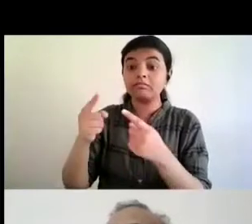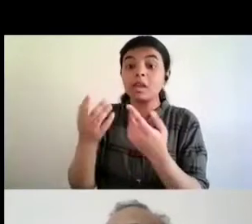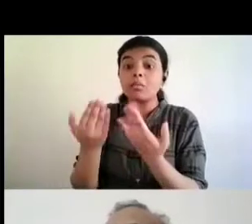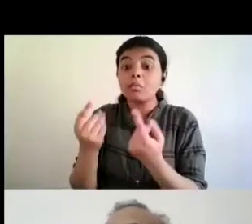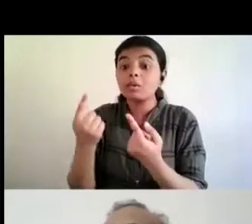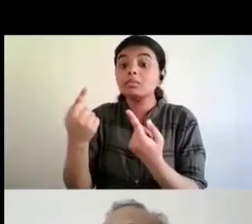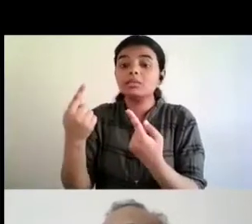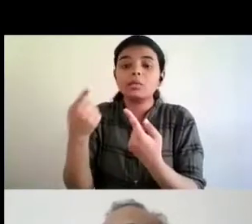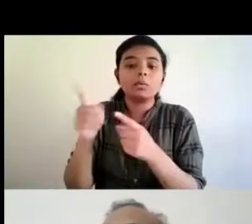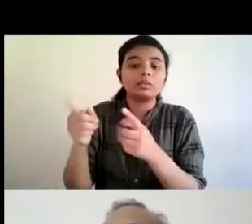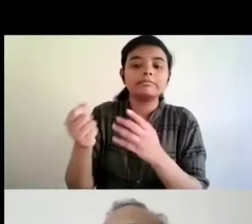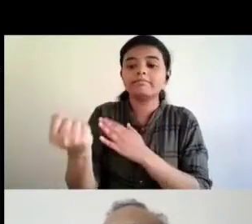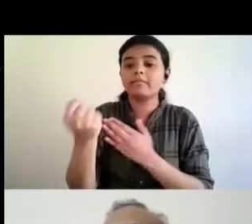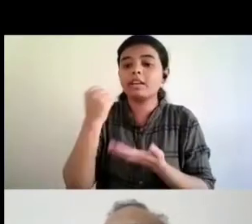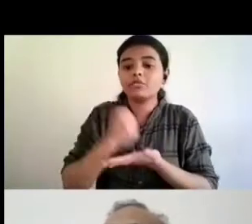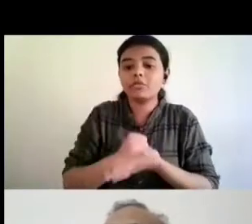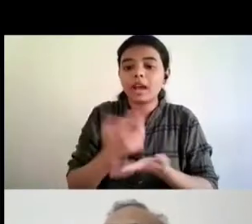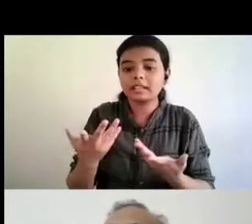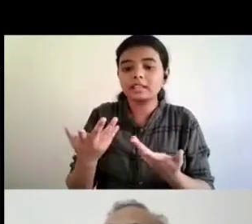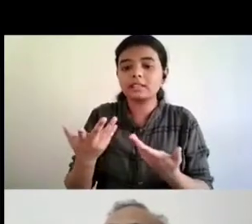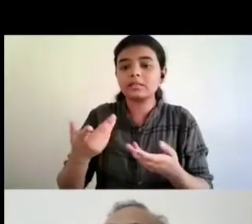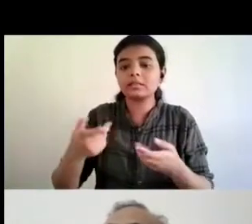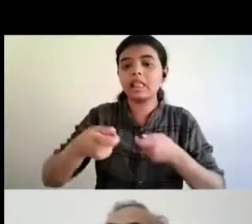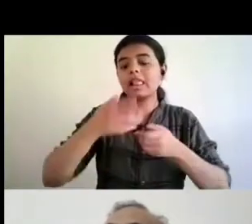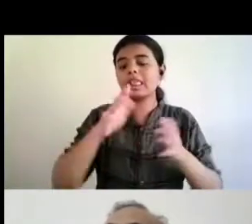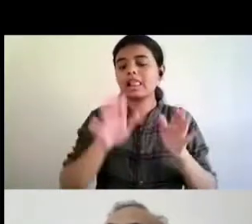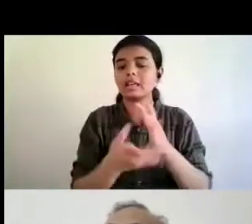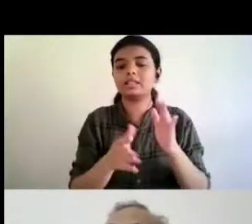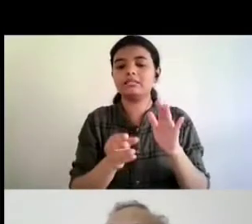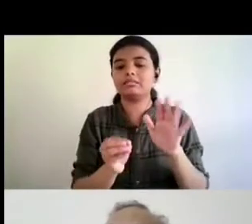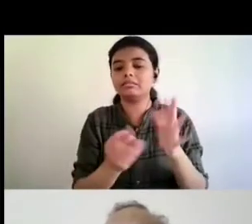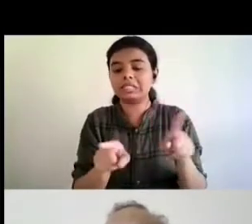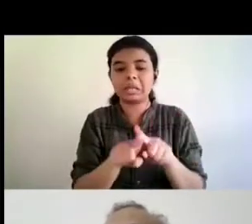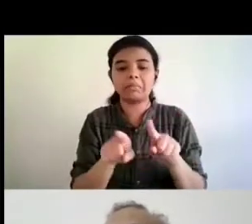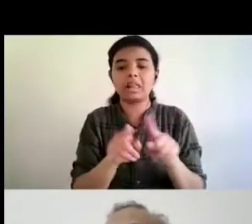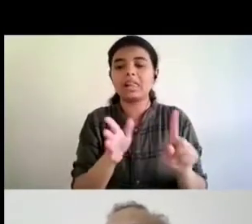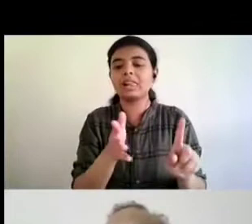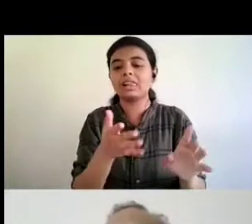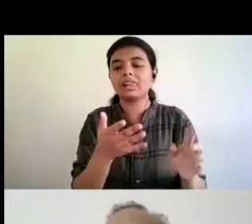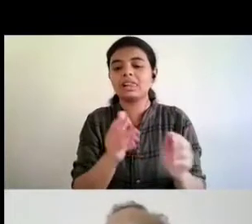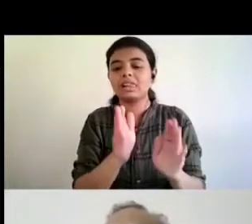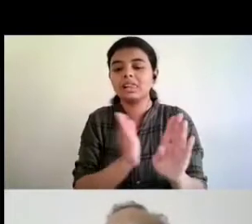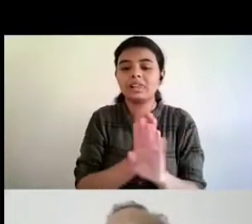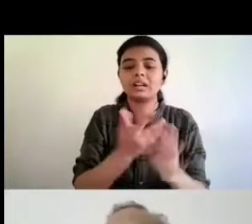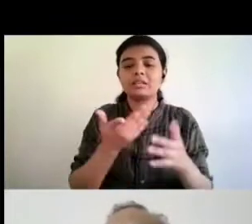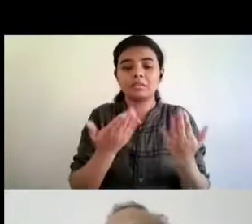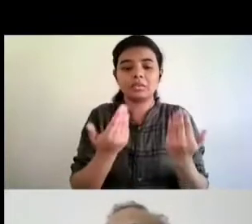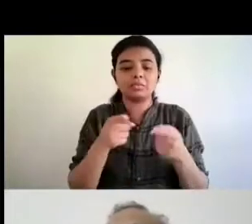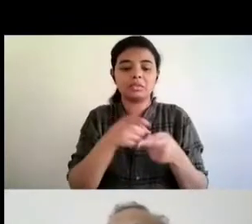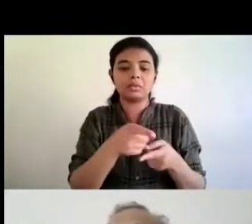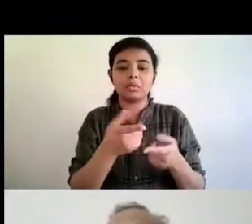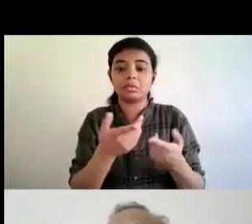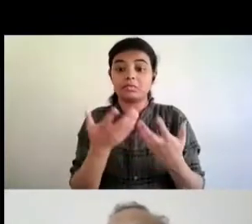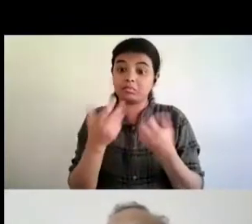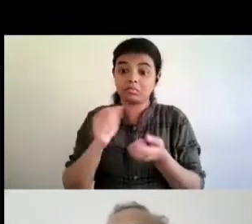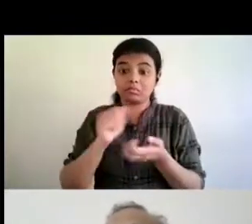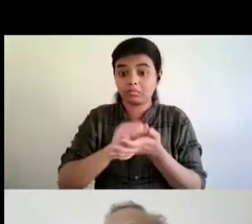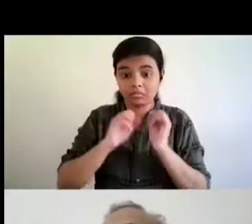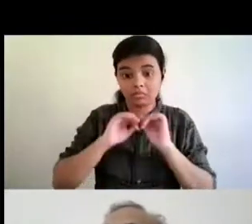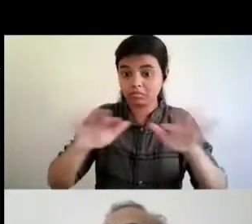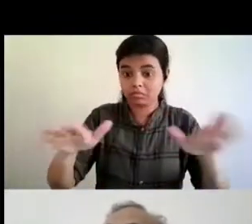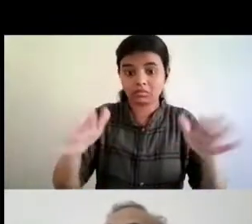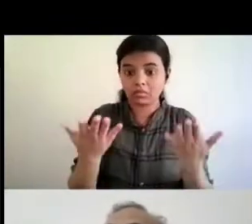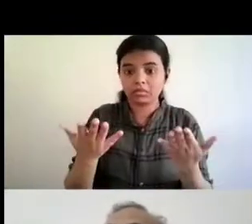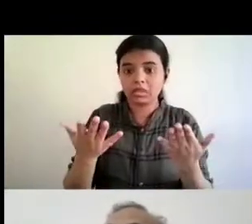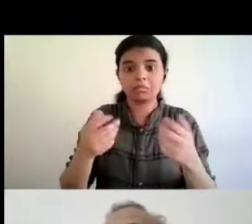copyright for commercial gains for monetary gains so if they give permission for their book to be published they ask they will get